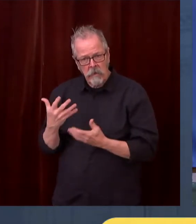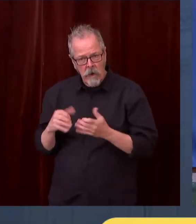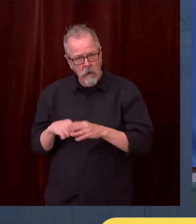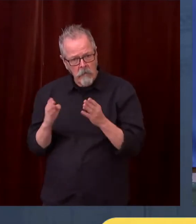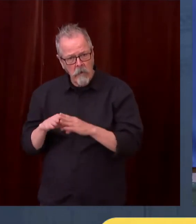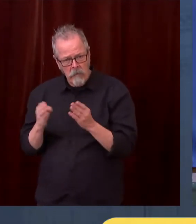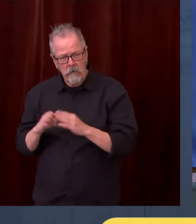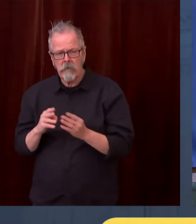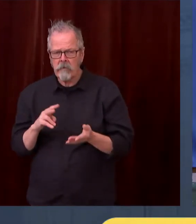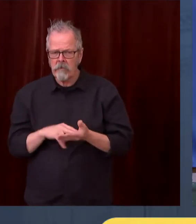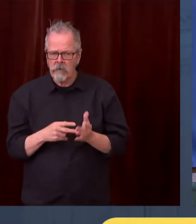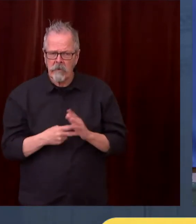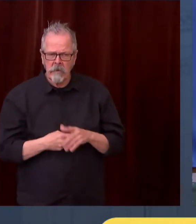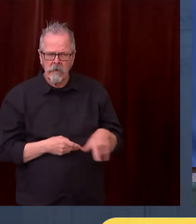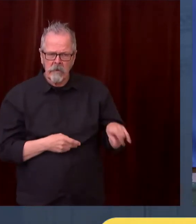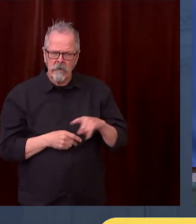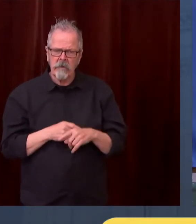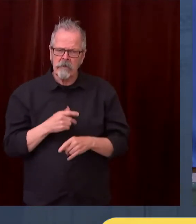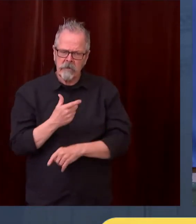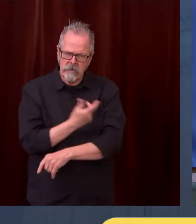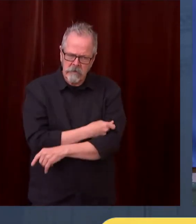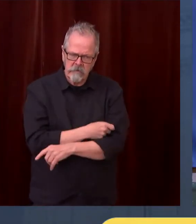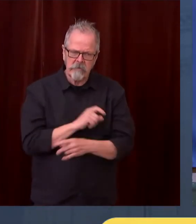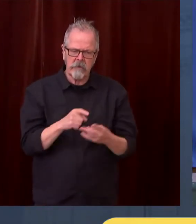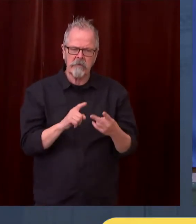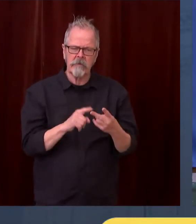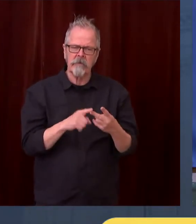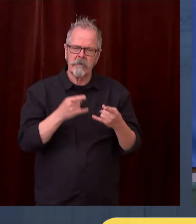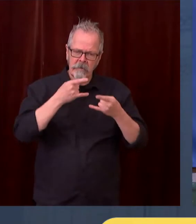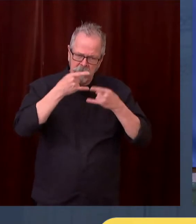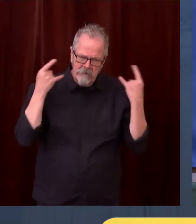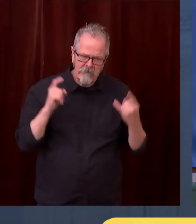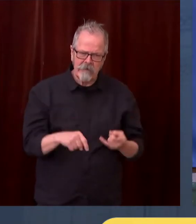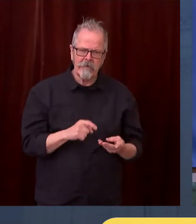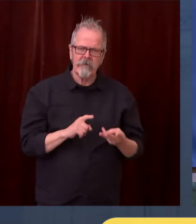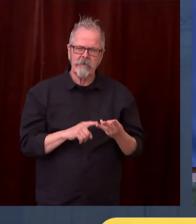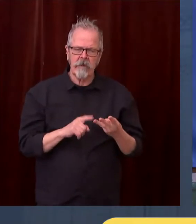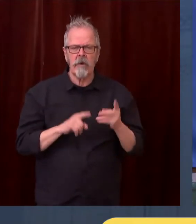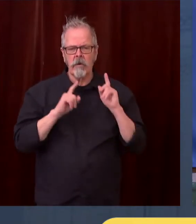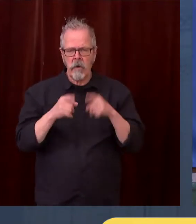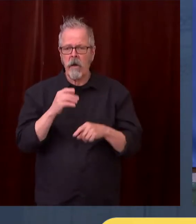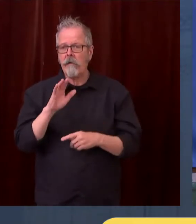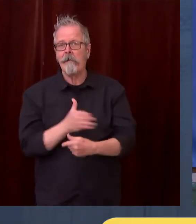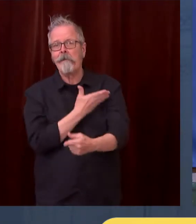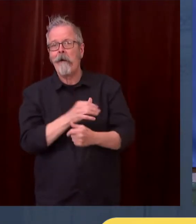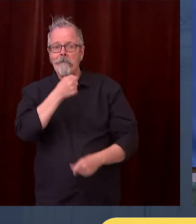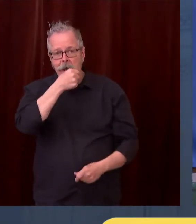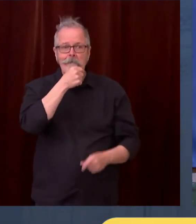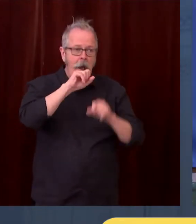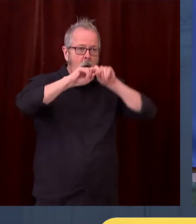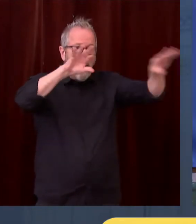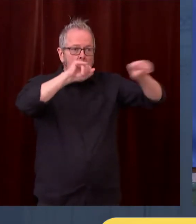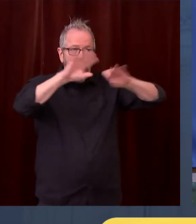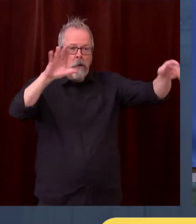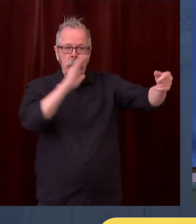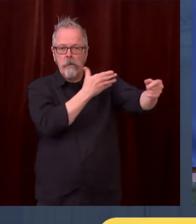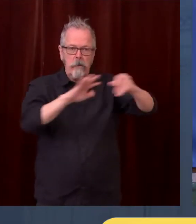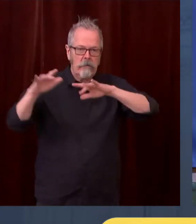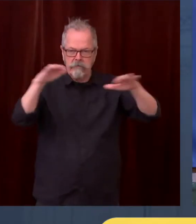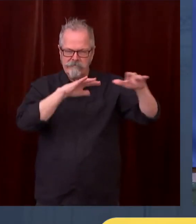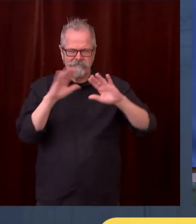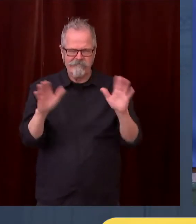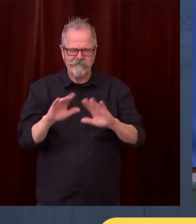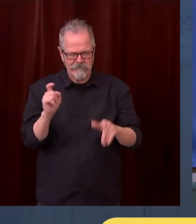and don't go to karaoke parties. So, no, I believe it's the opposite. It will create an increased incentive for people